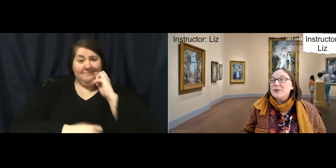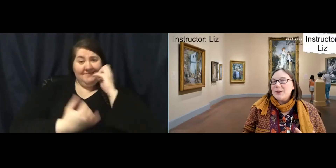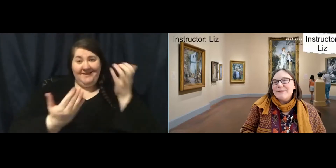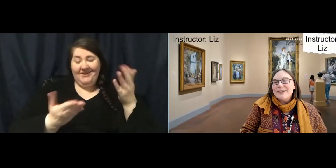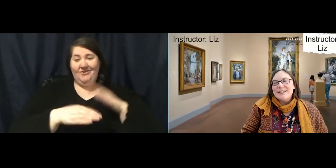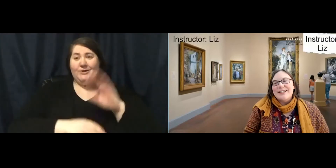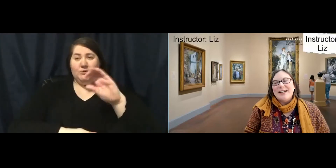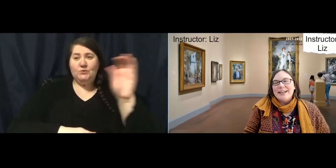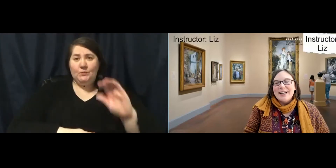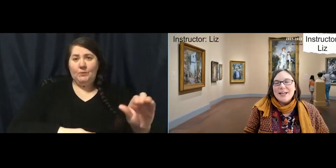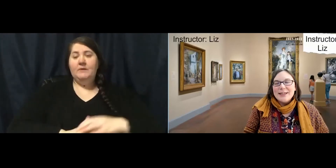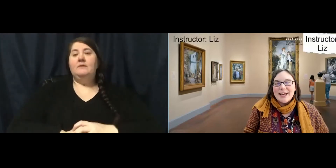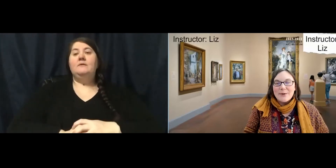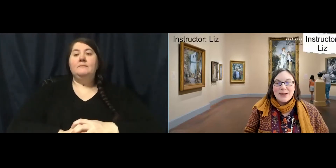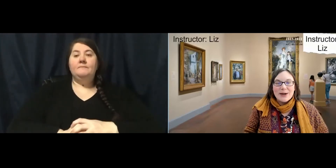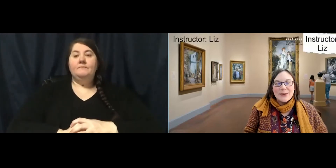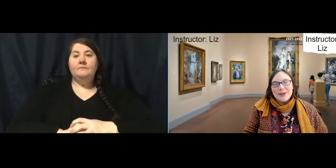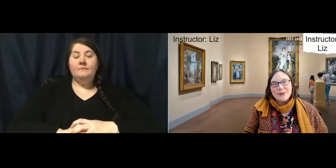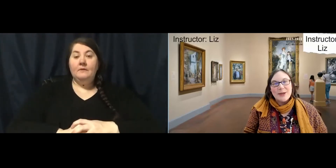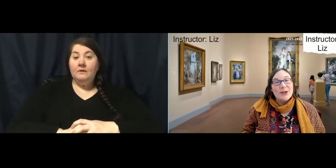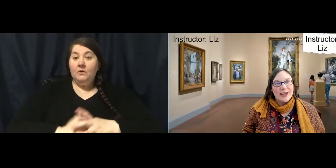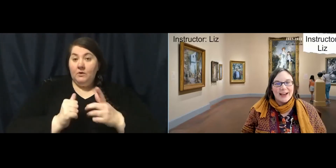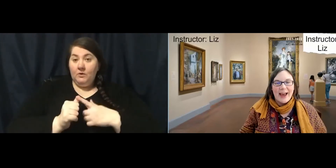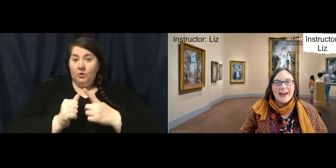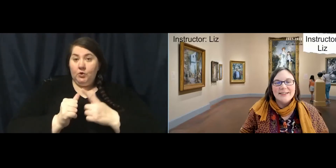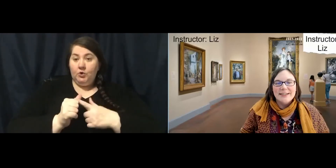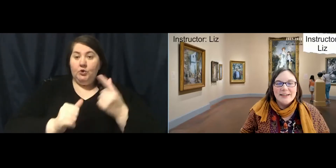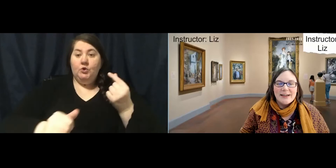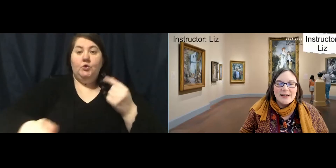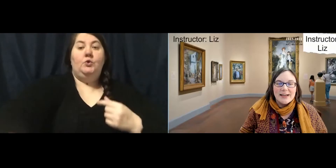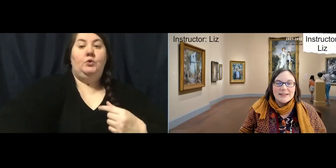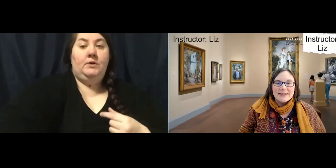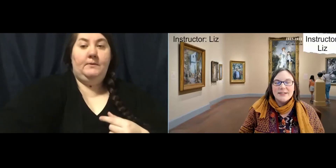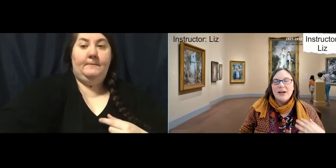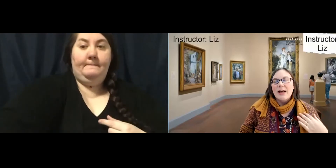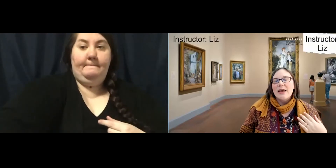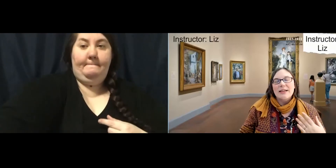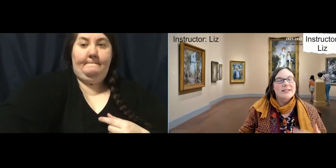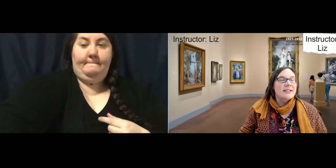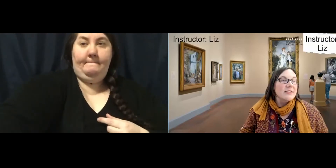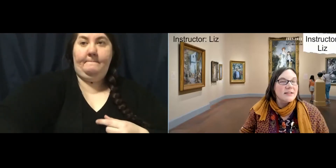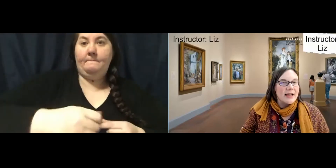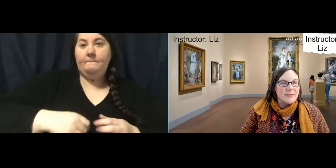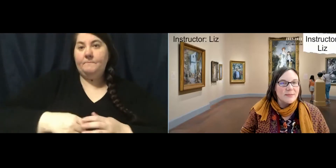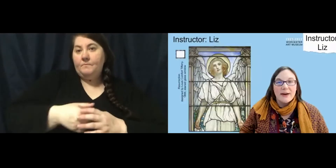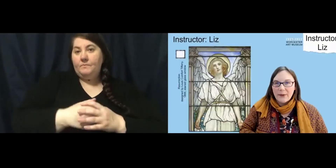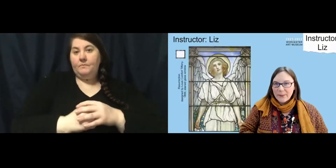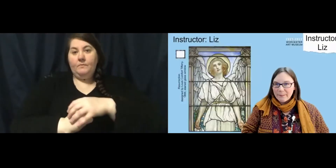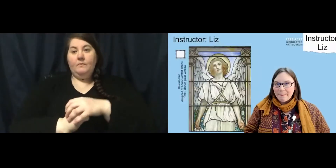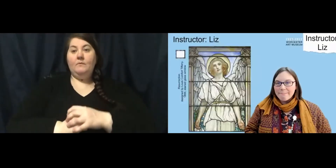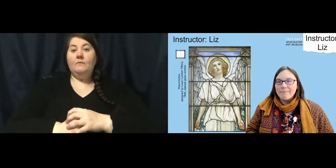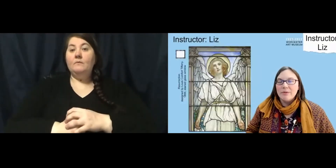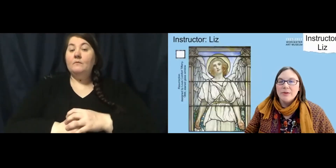So the first thing that we're going to be looking at is a stained glass window.